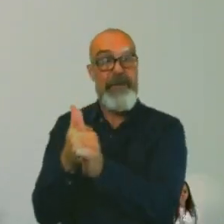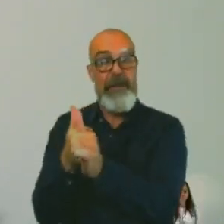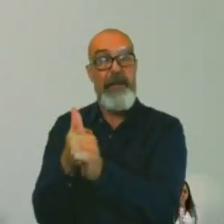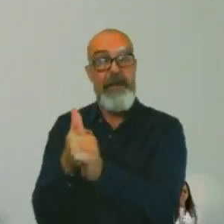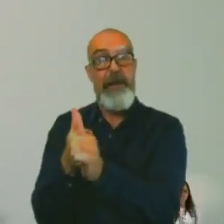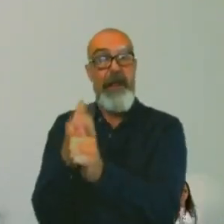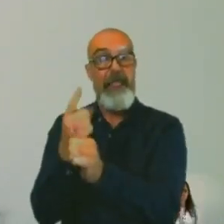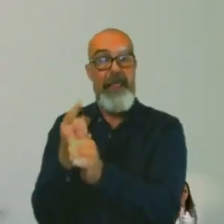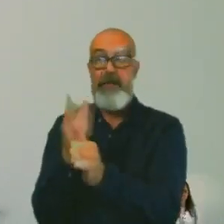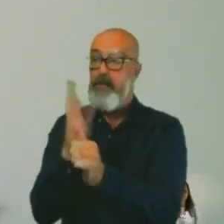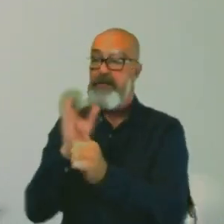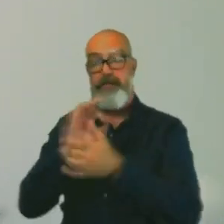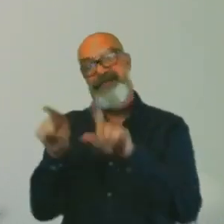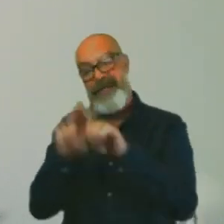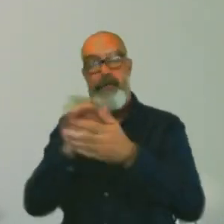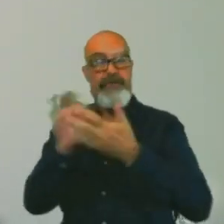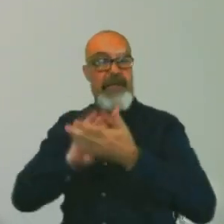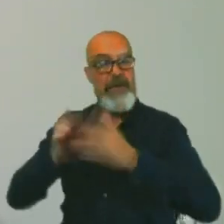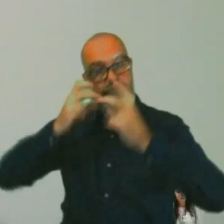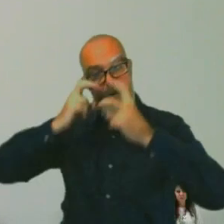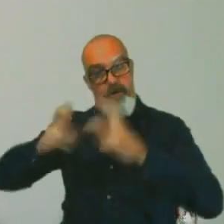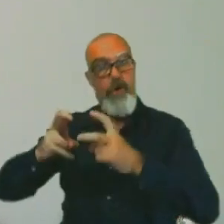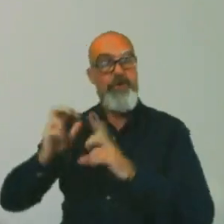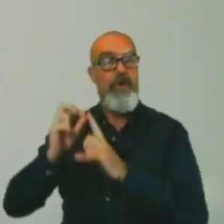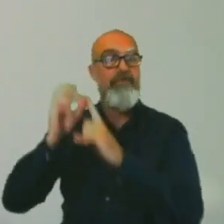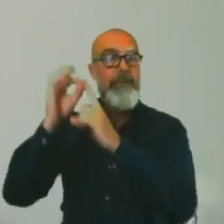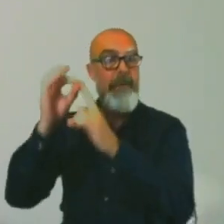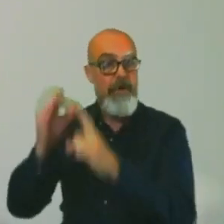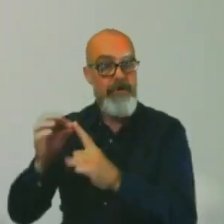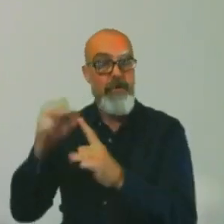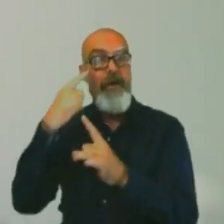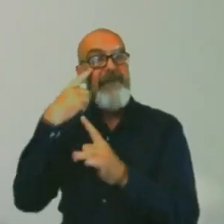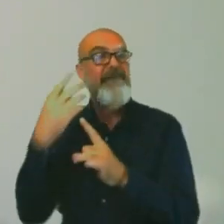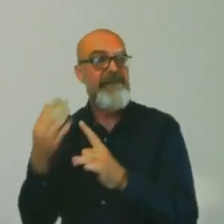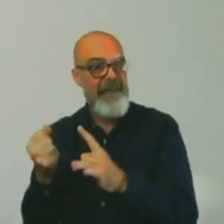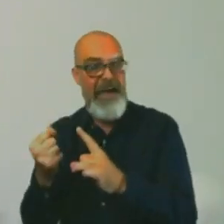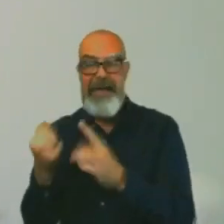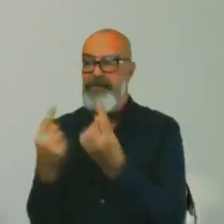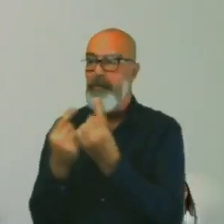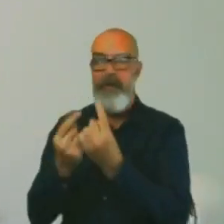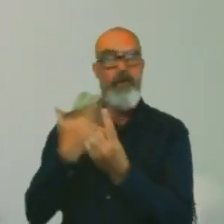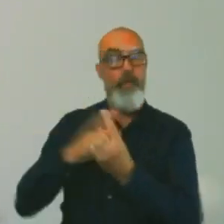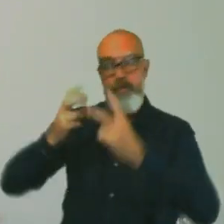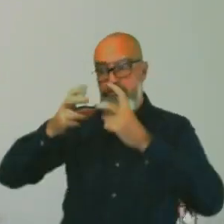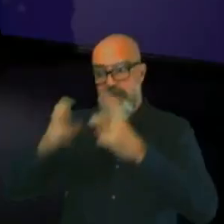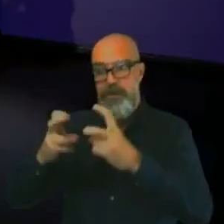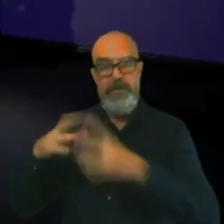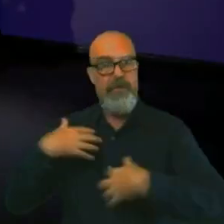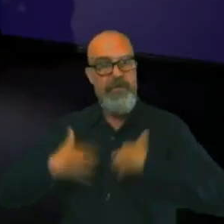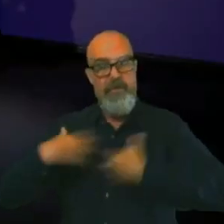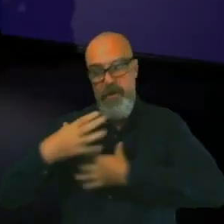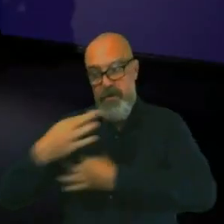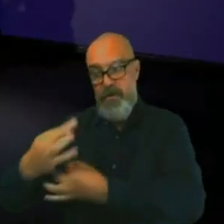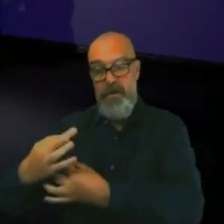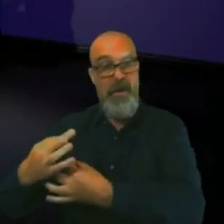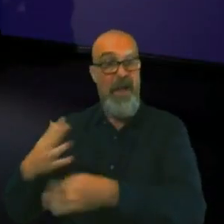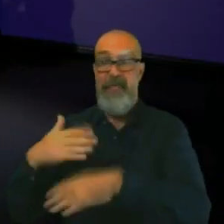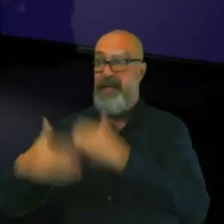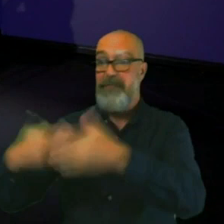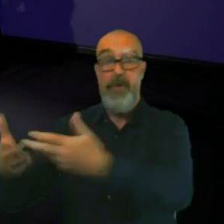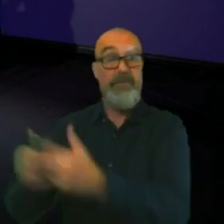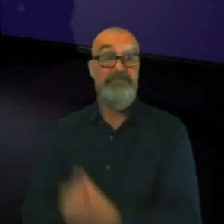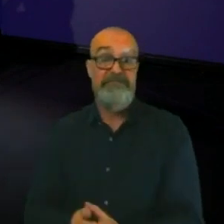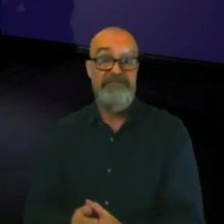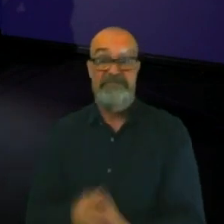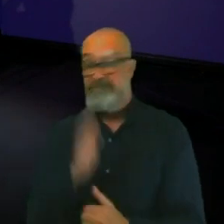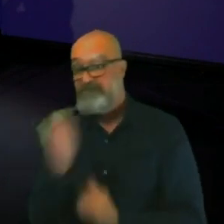write a research proposal and find a research topic that you are really interested about and then do some research. Thank you so